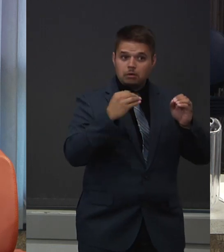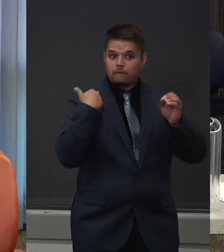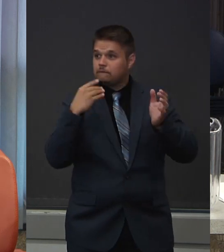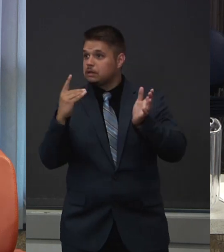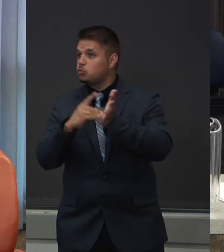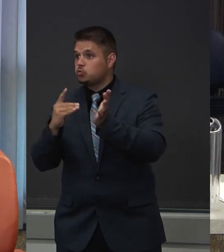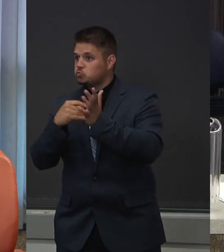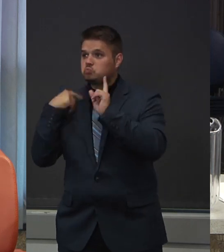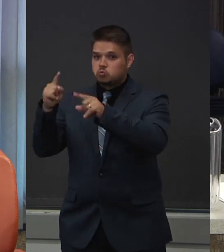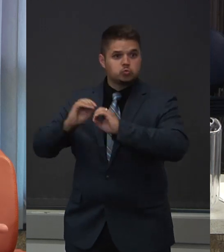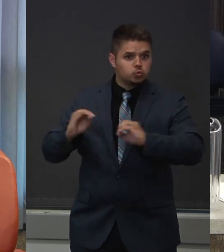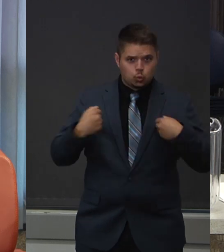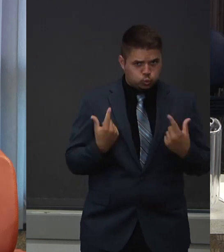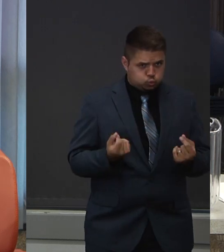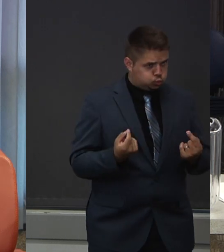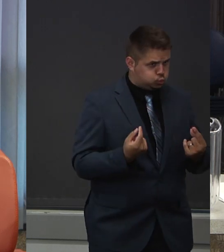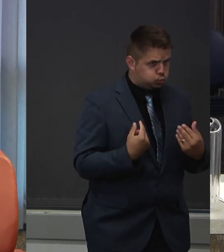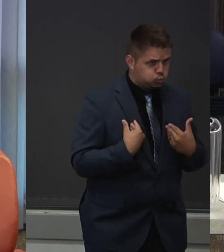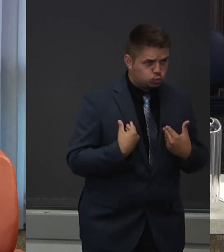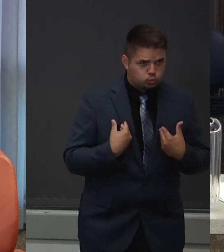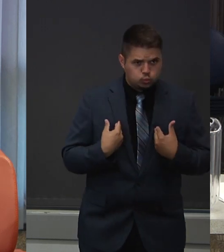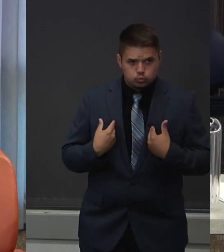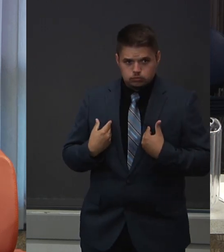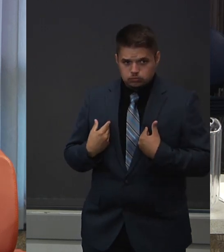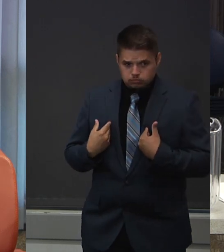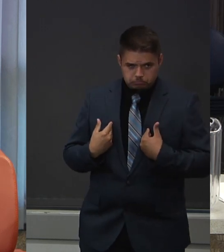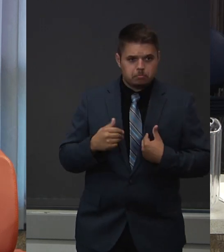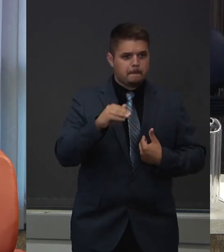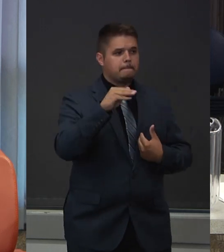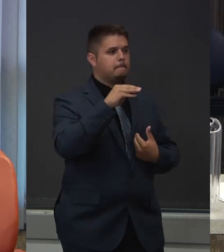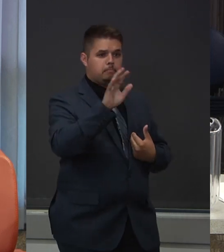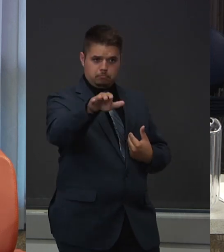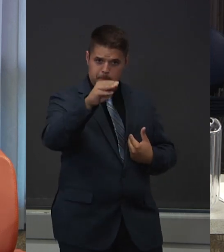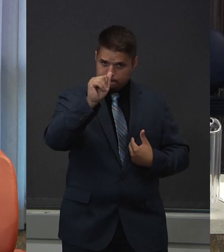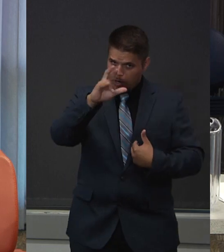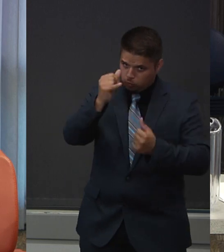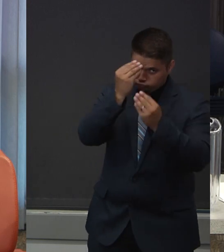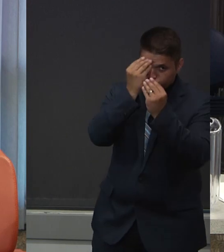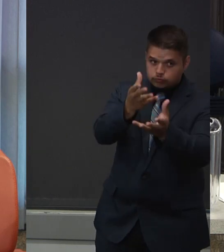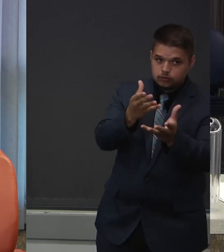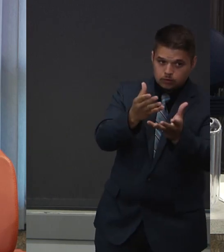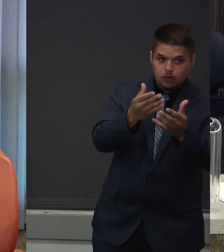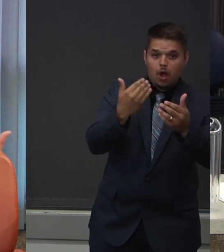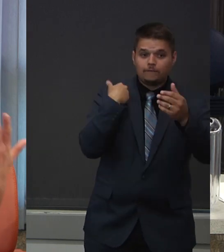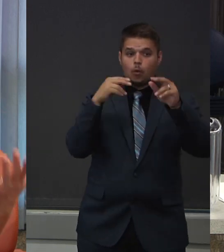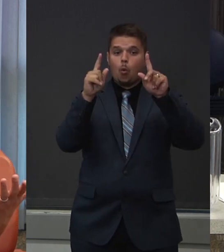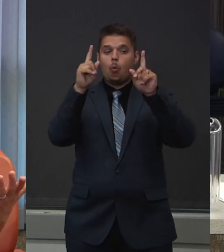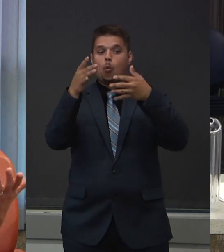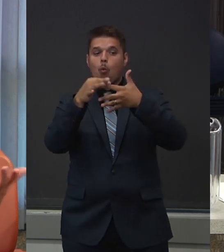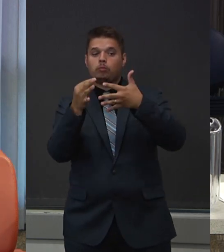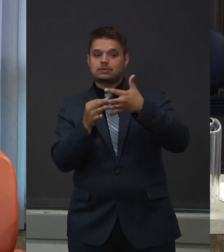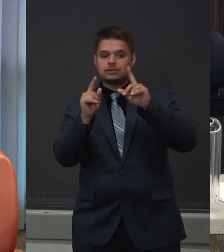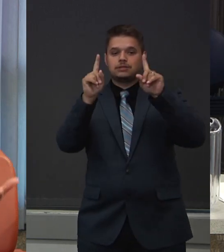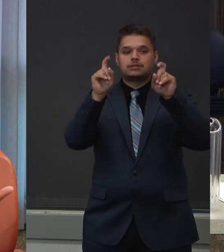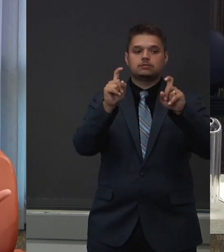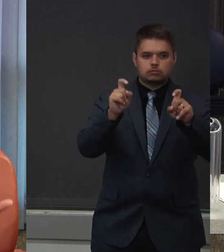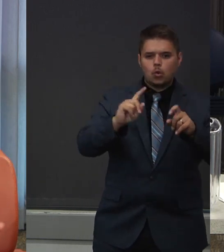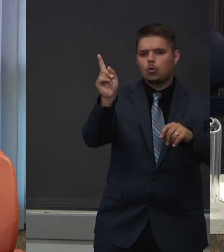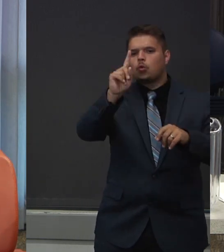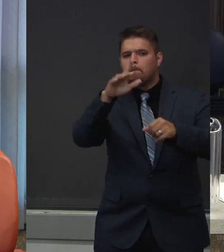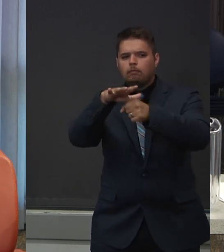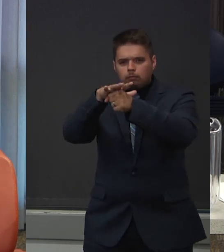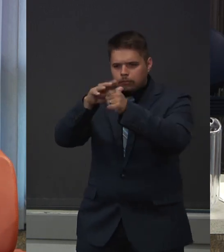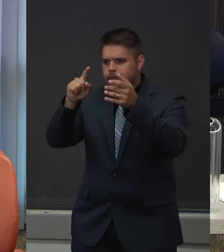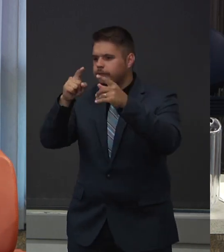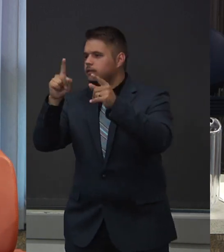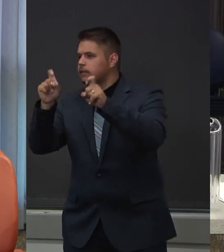Mary, one option would be to use the online testing locator tool to look for a provider near you that